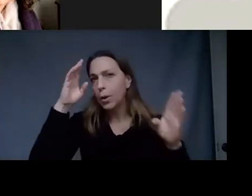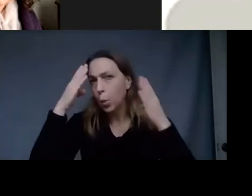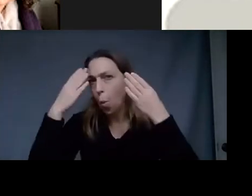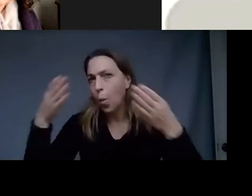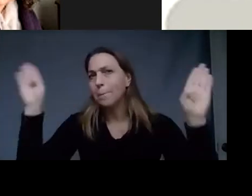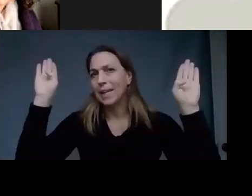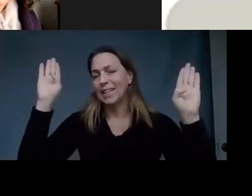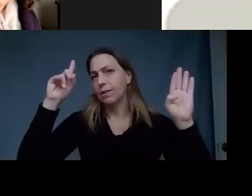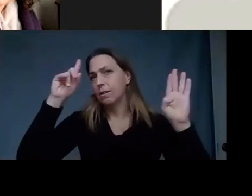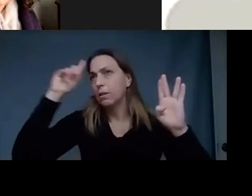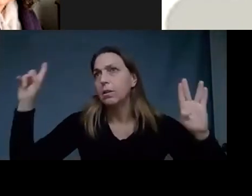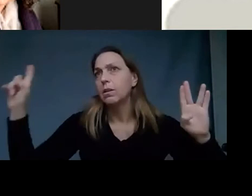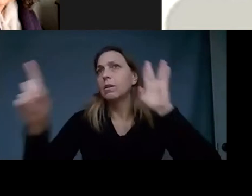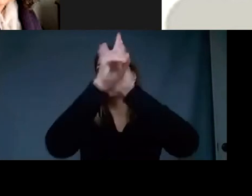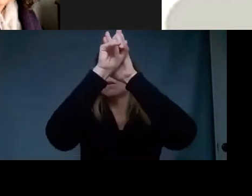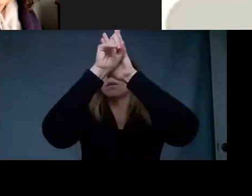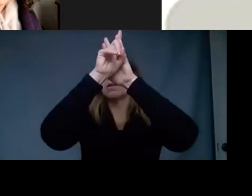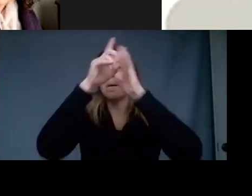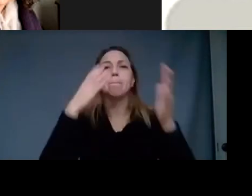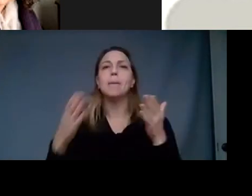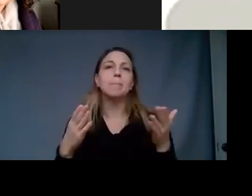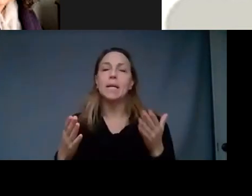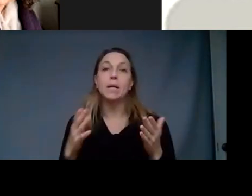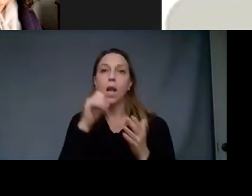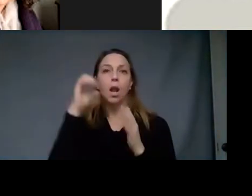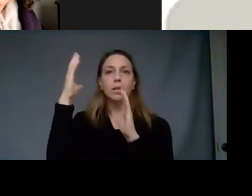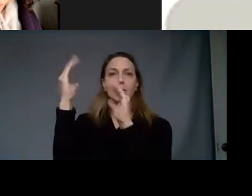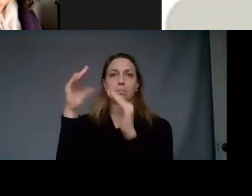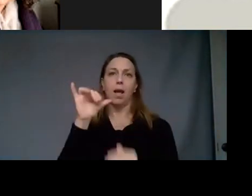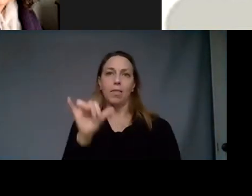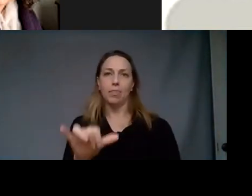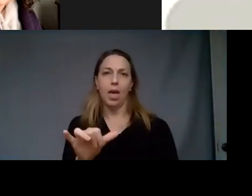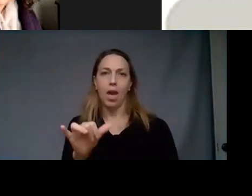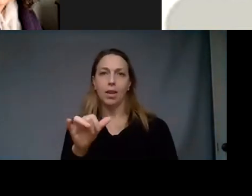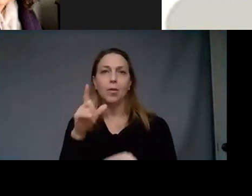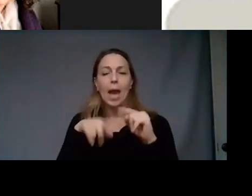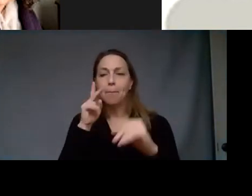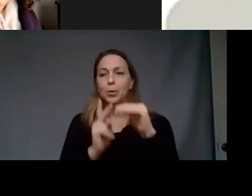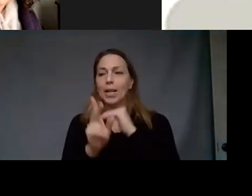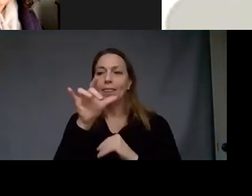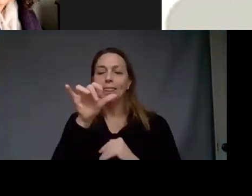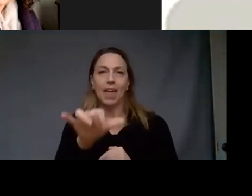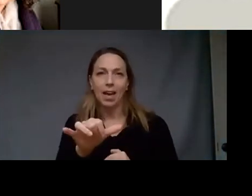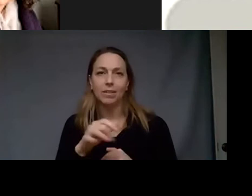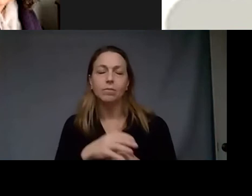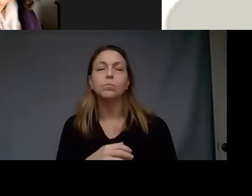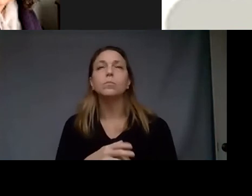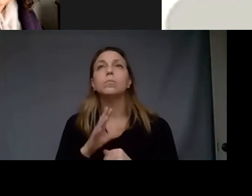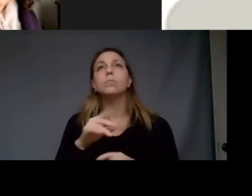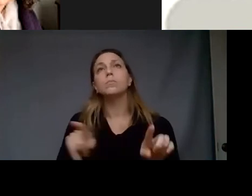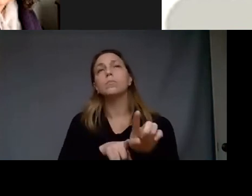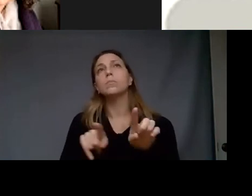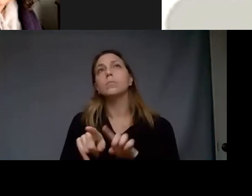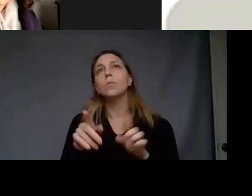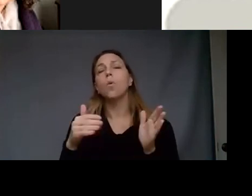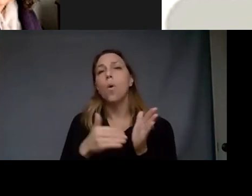emerge in the mind that are unexpected unpredictable and also often